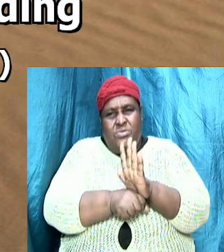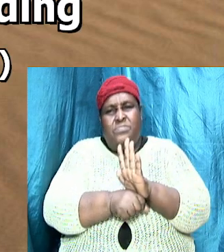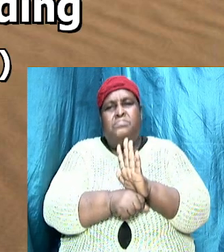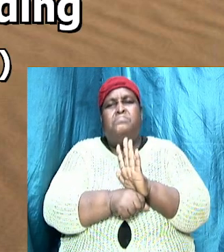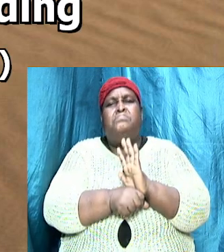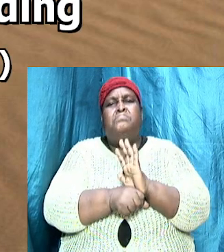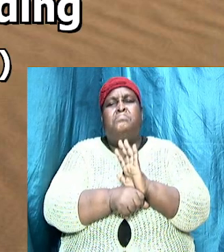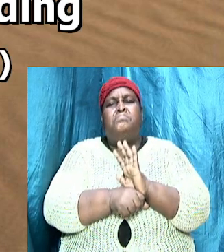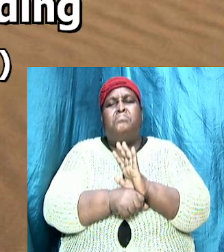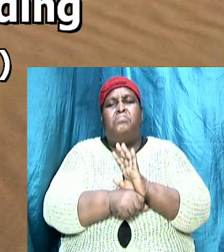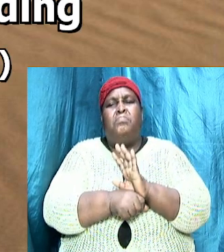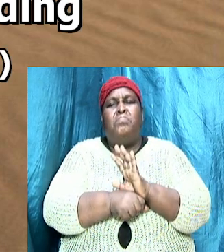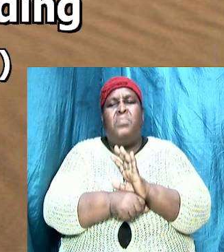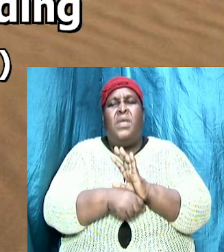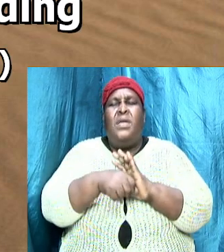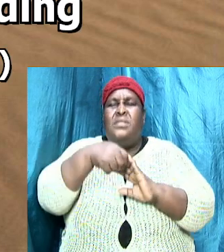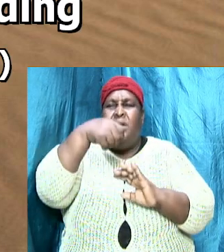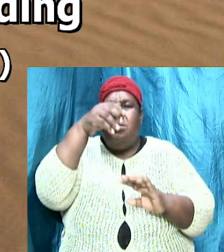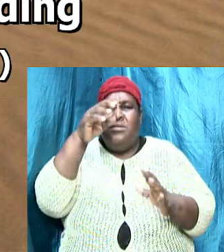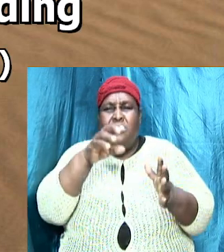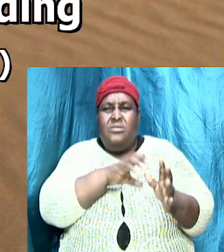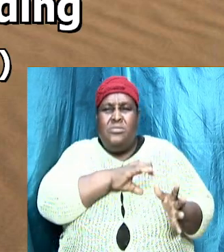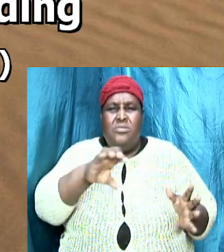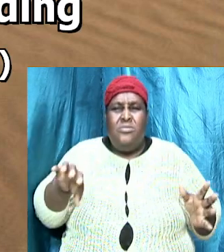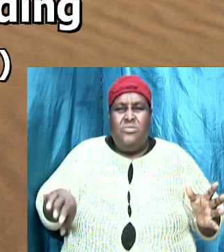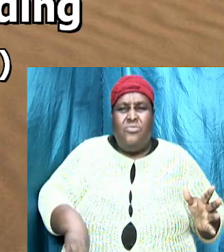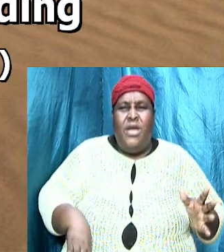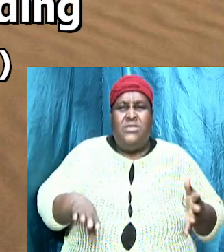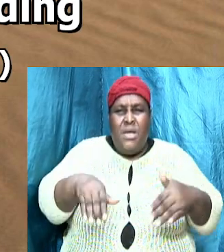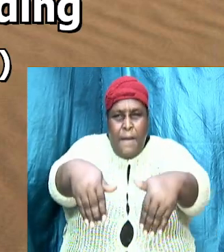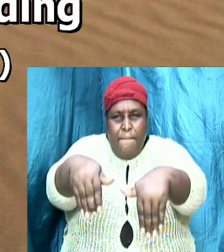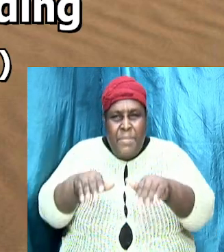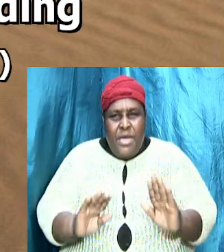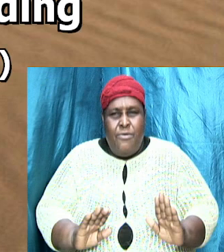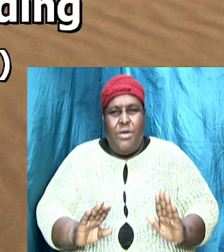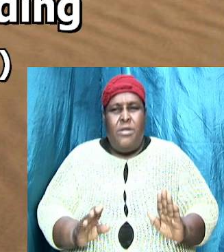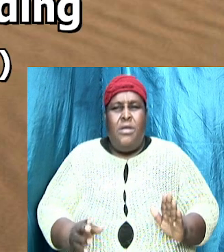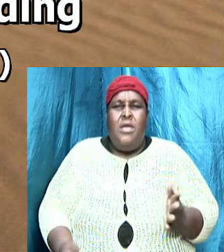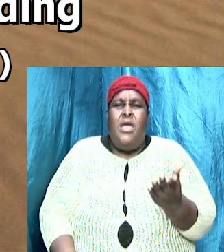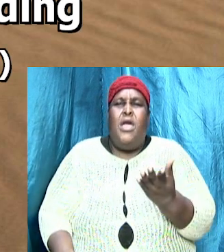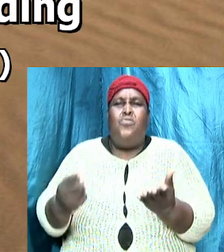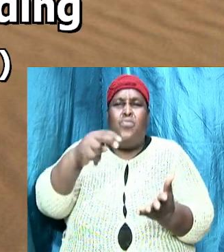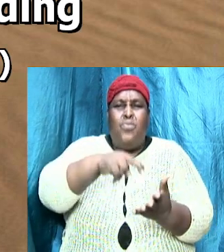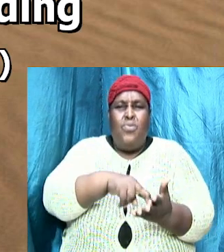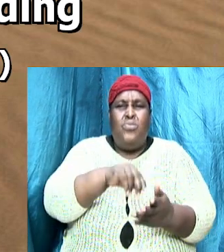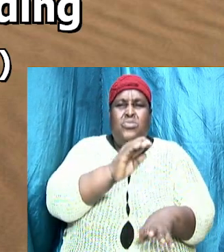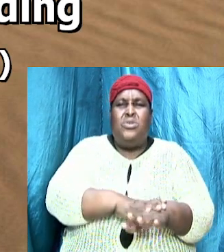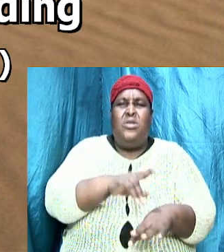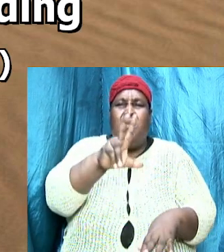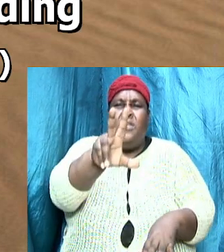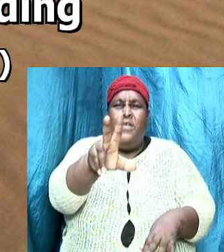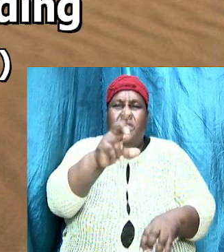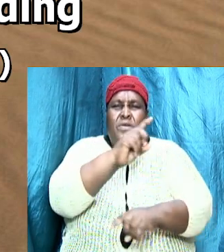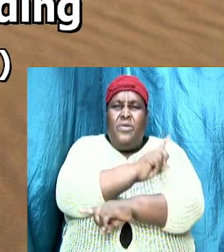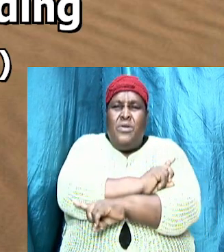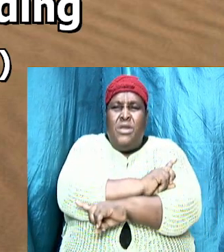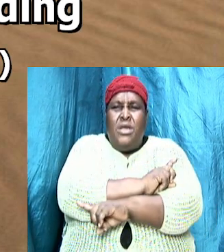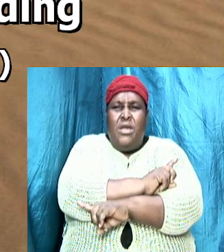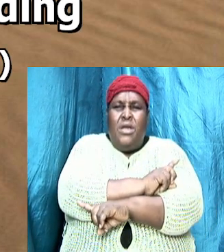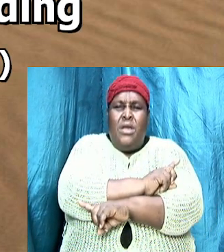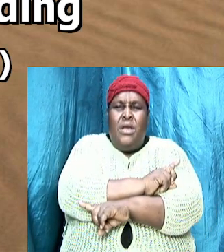and that He was buried and that He rose again the third day according